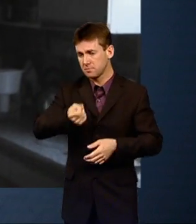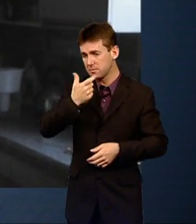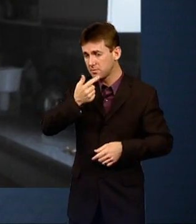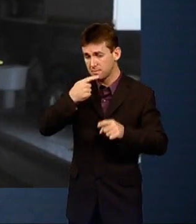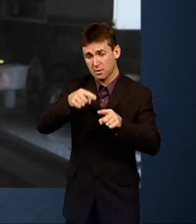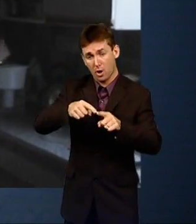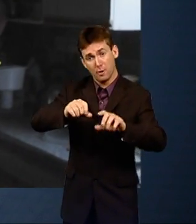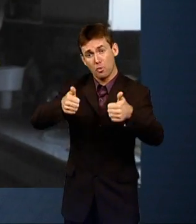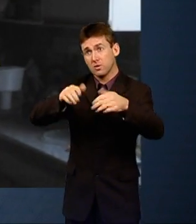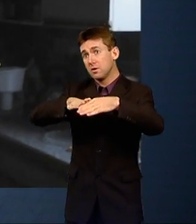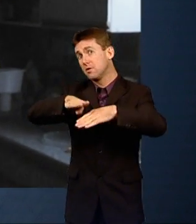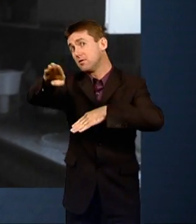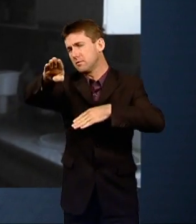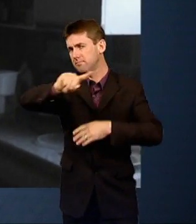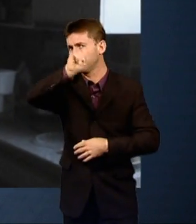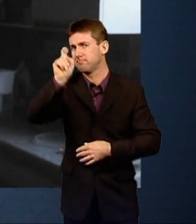term?